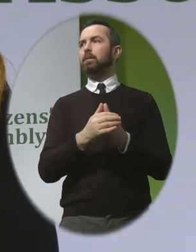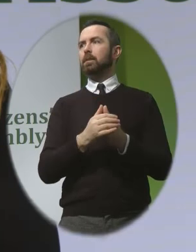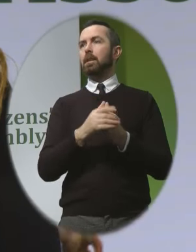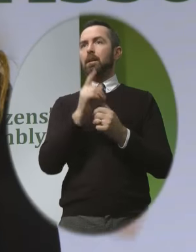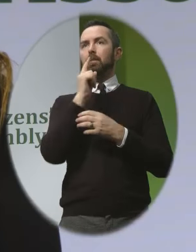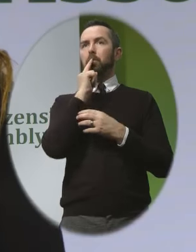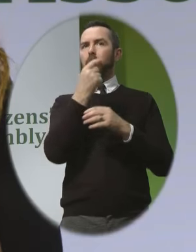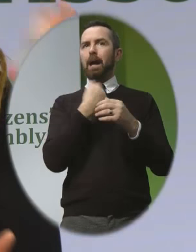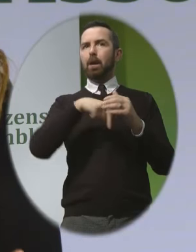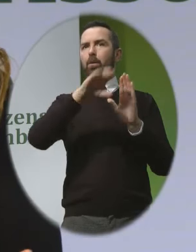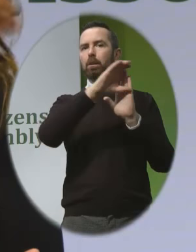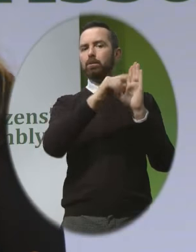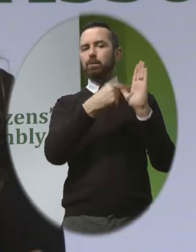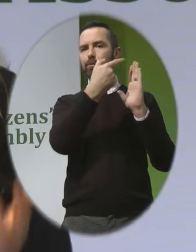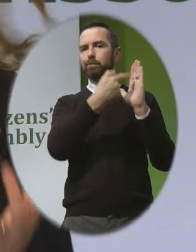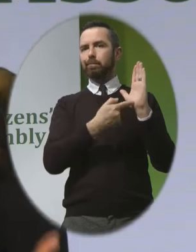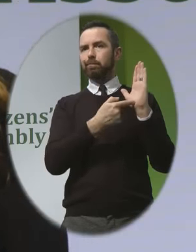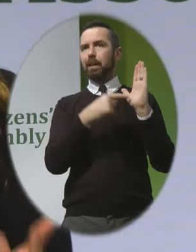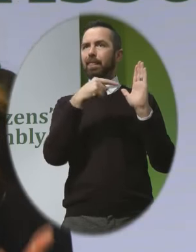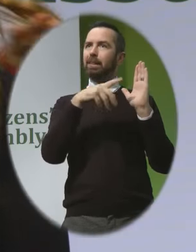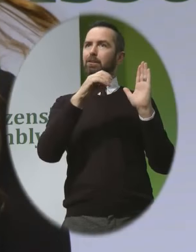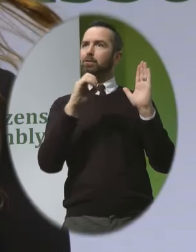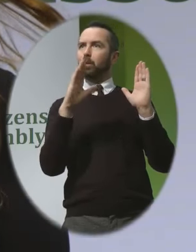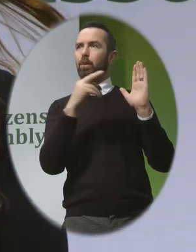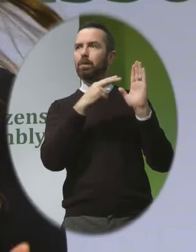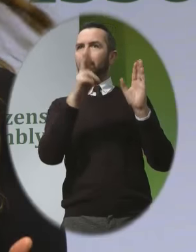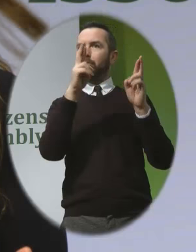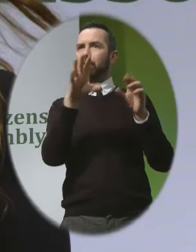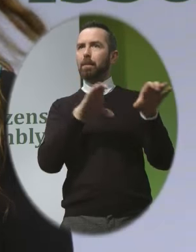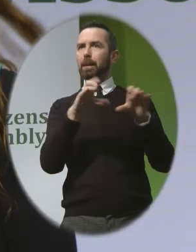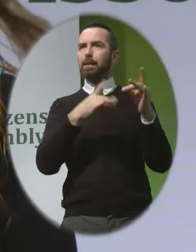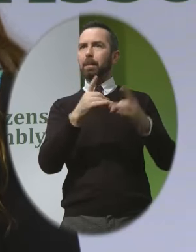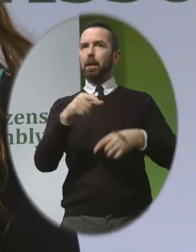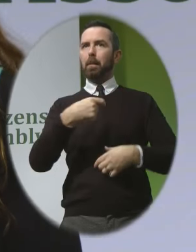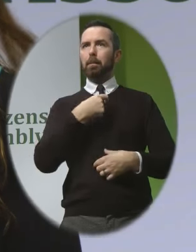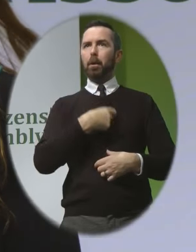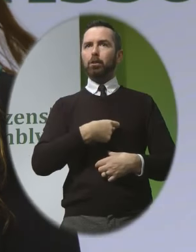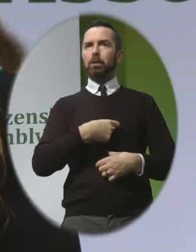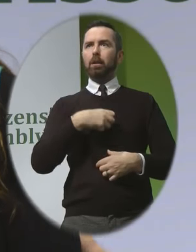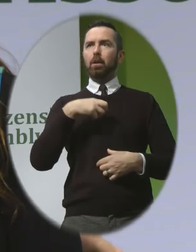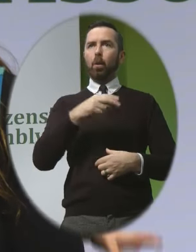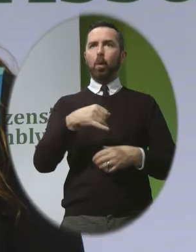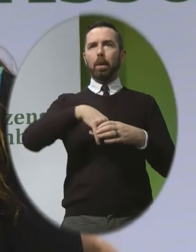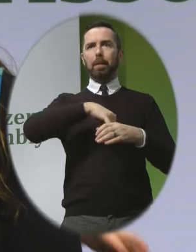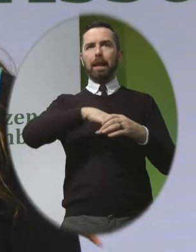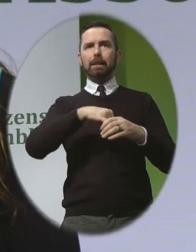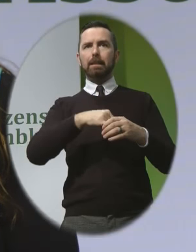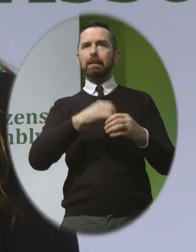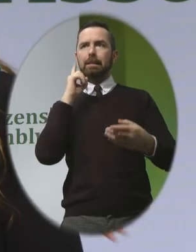the constitution as a blunt instrument is not the appropriate place to make personal often knife-edged medical decisions